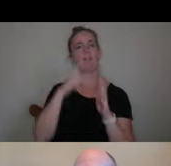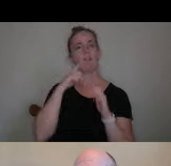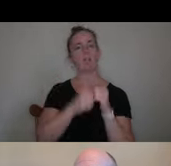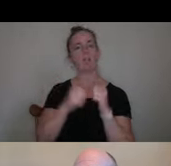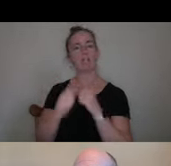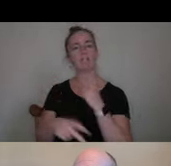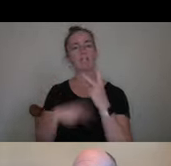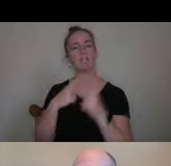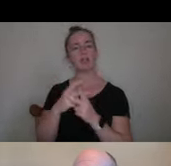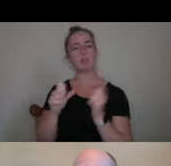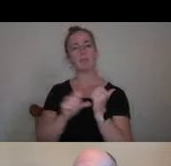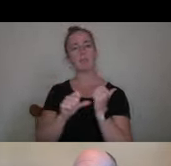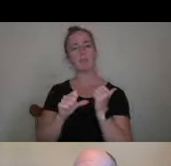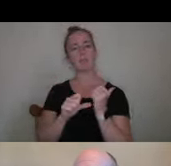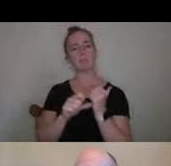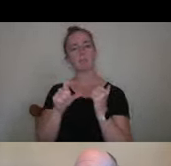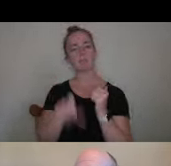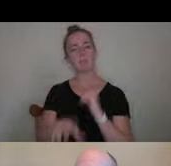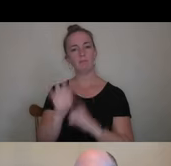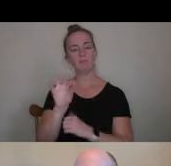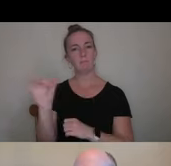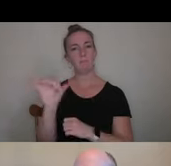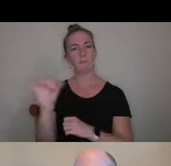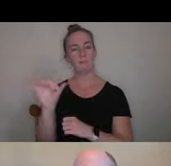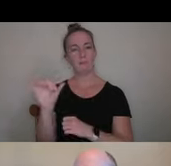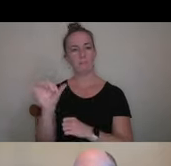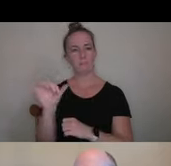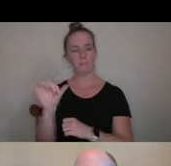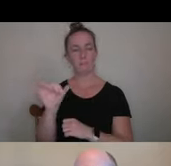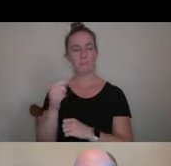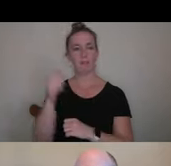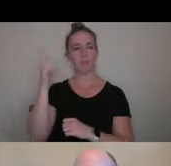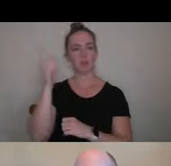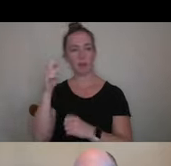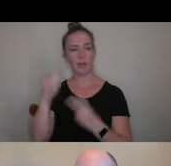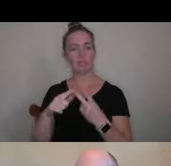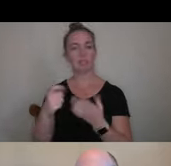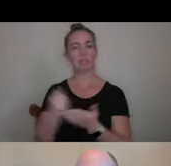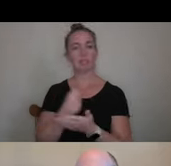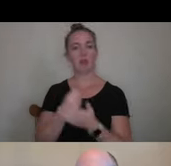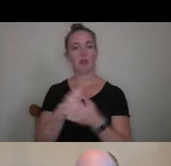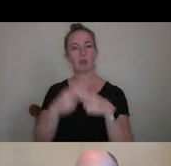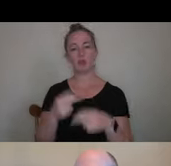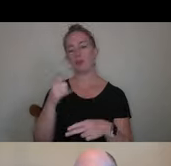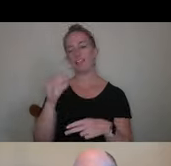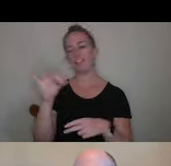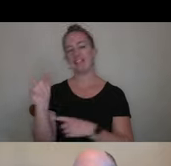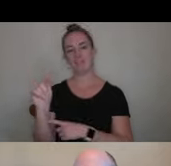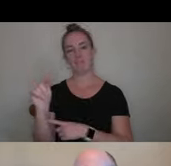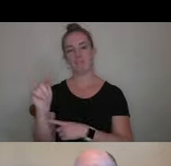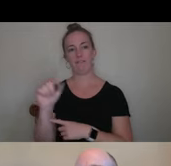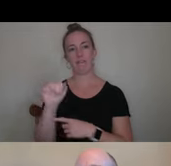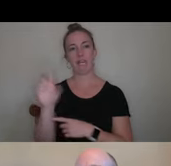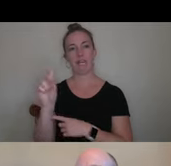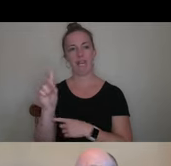you can find here as well. Again, grants and scholarships get referred to as gift aid loans and work